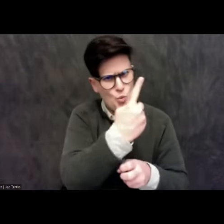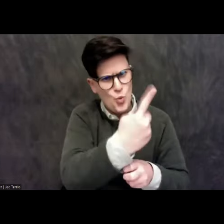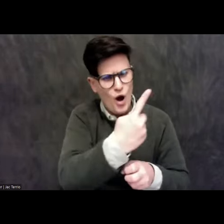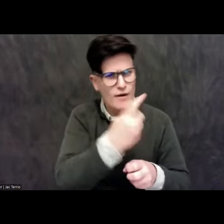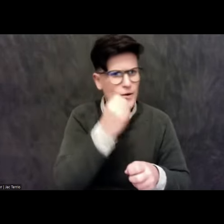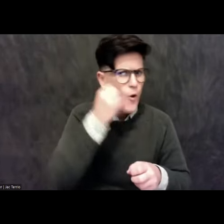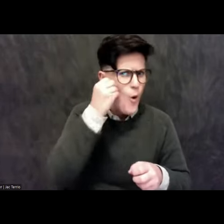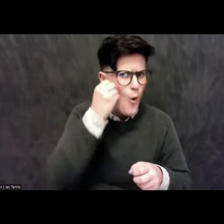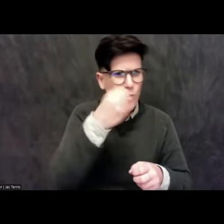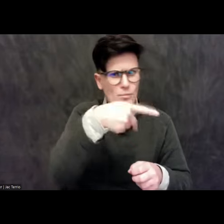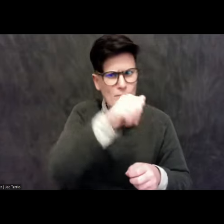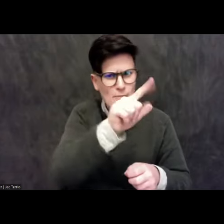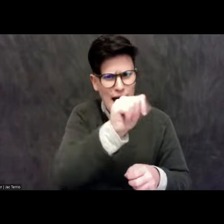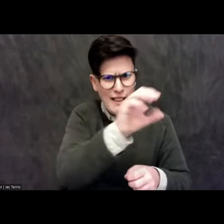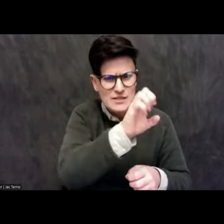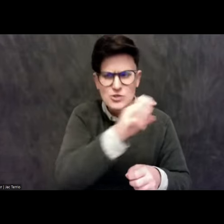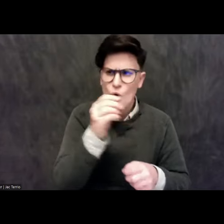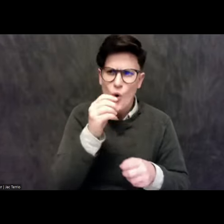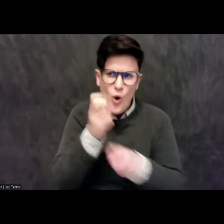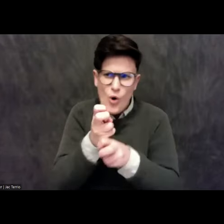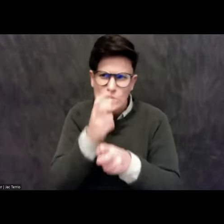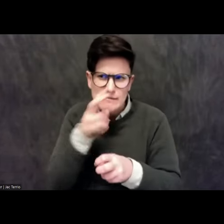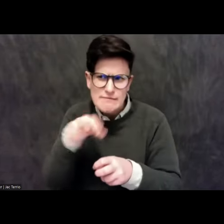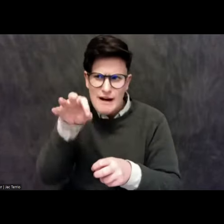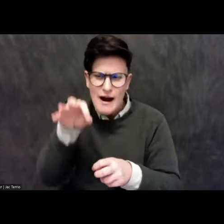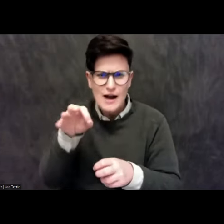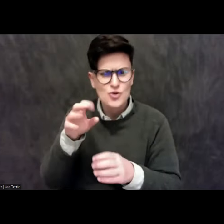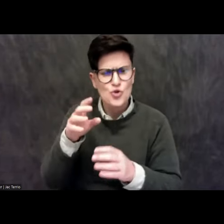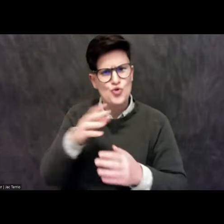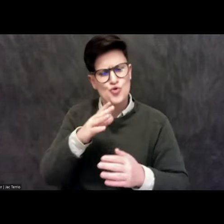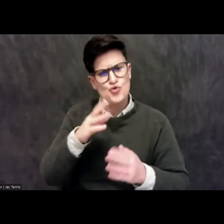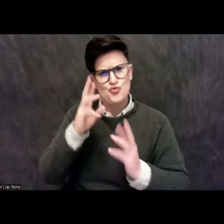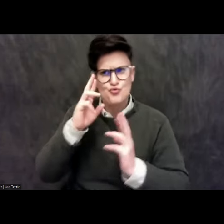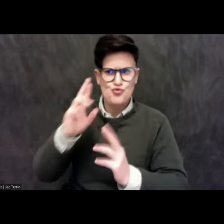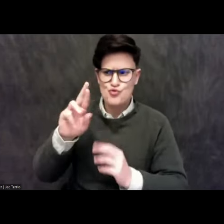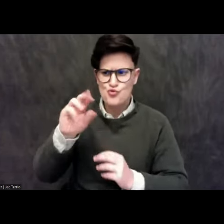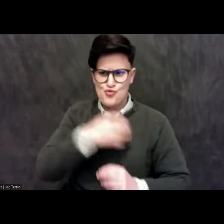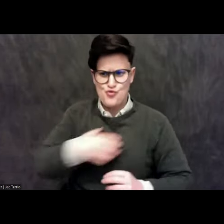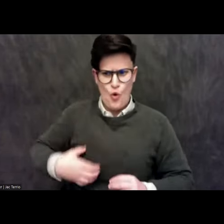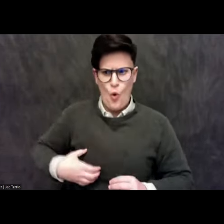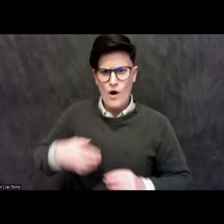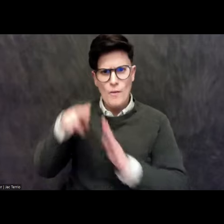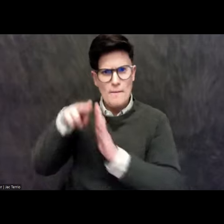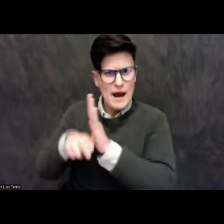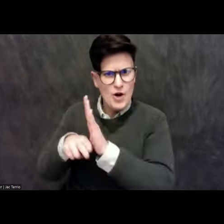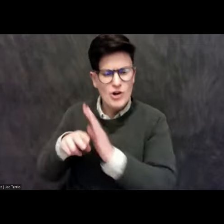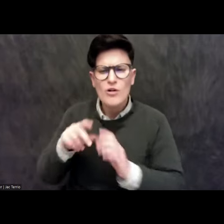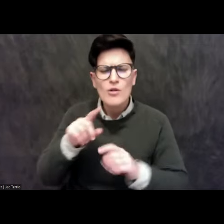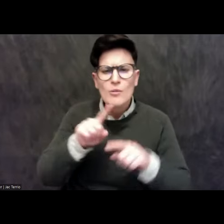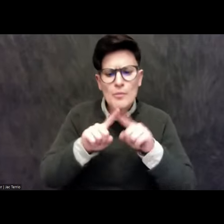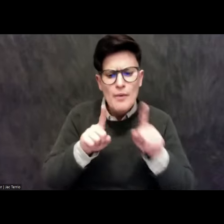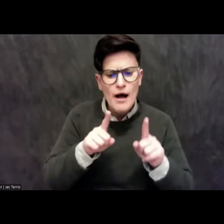Nevertheless, there was a strong class distinction between, you know, more noble families and